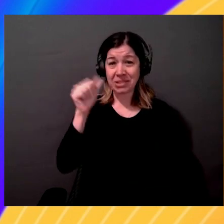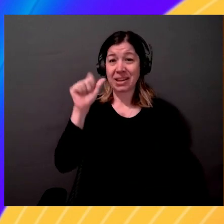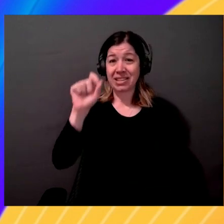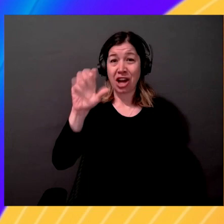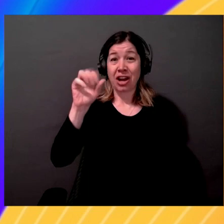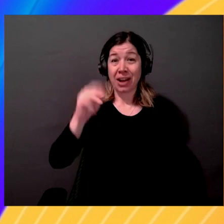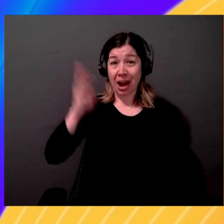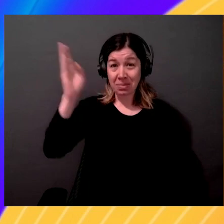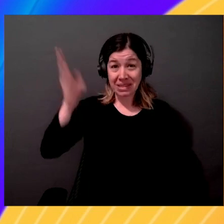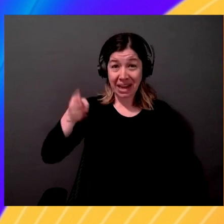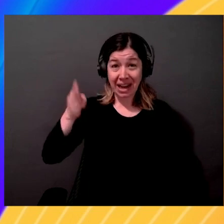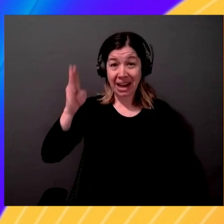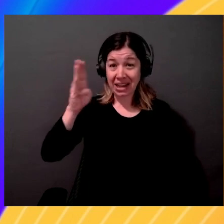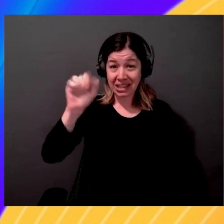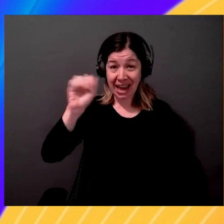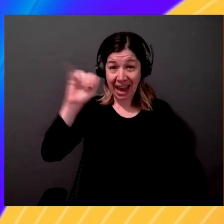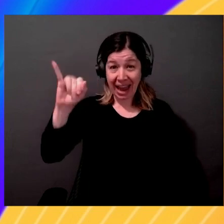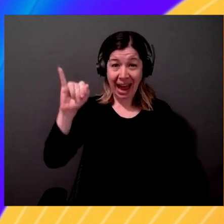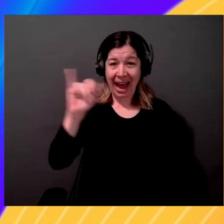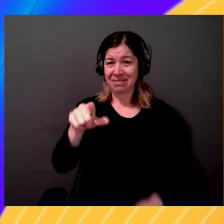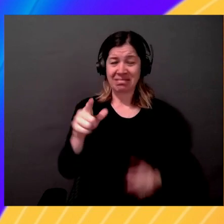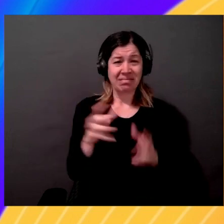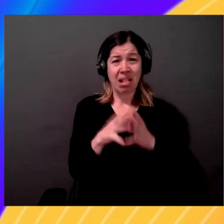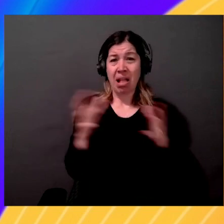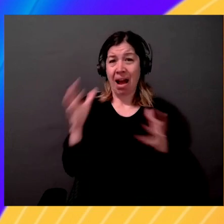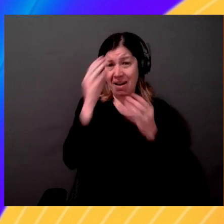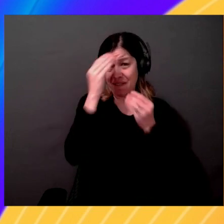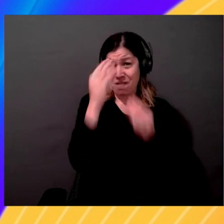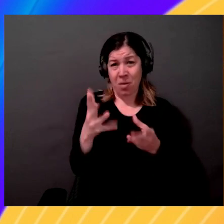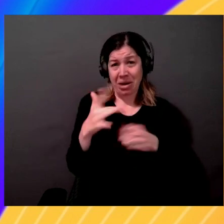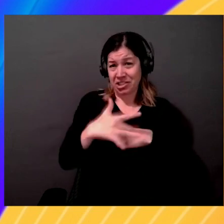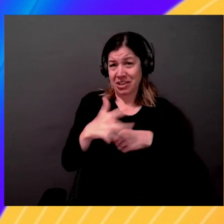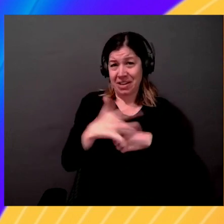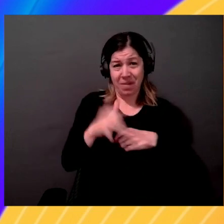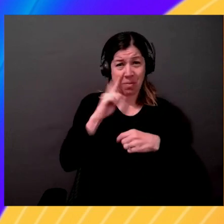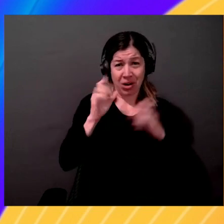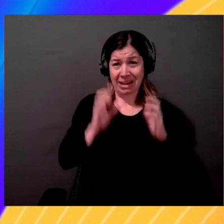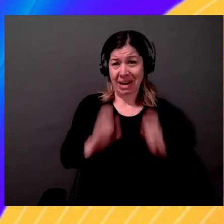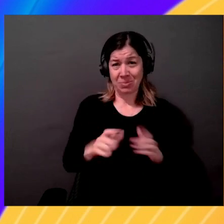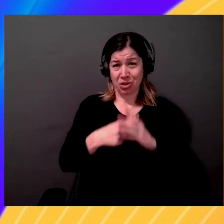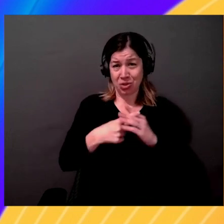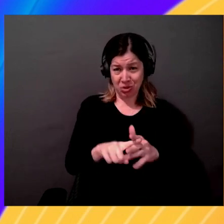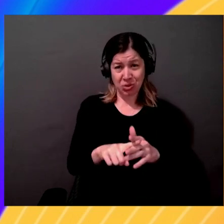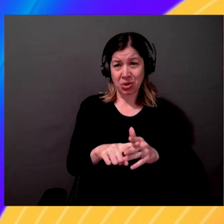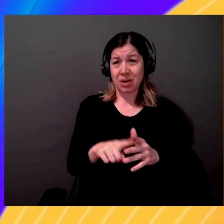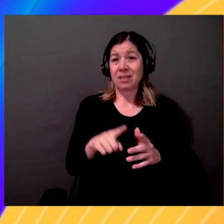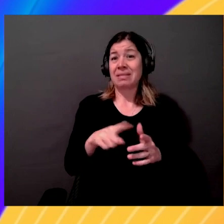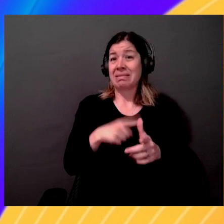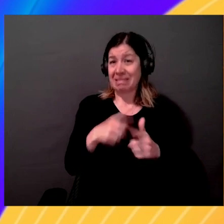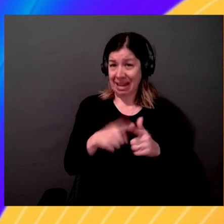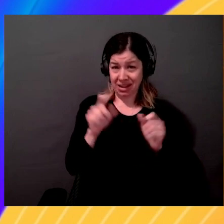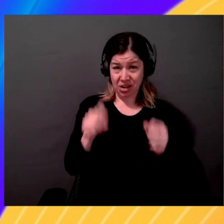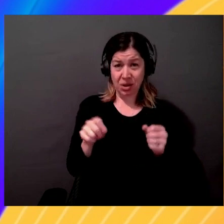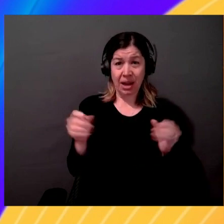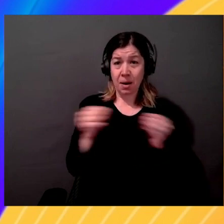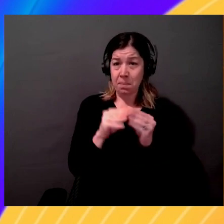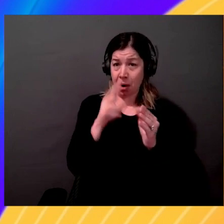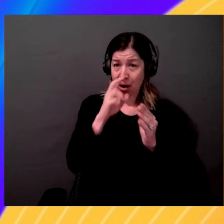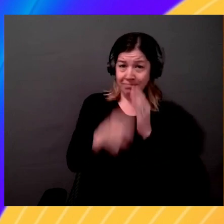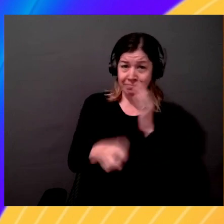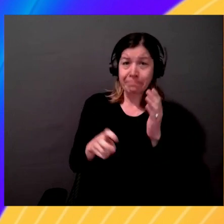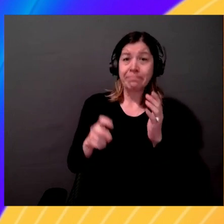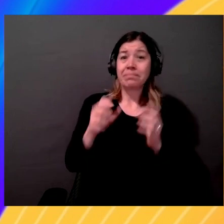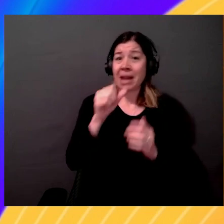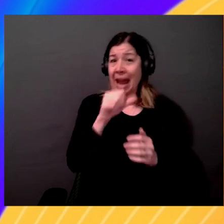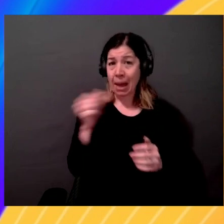for customers to get started, and then there's links into getting more details into Amazon Bedrock, as well as learning more